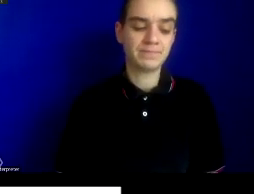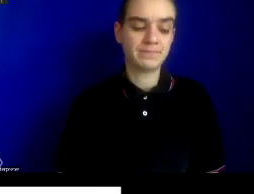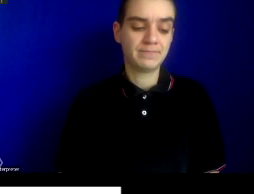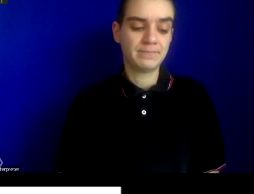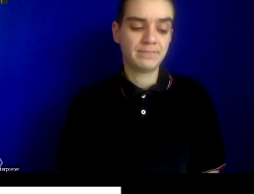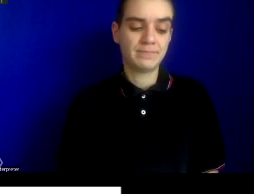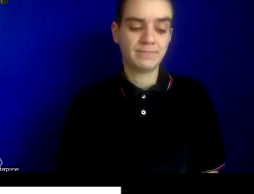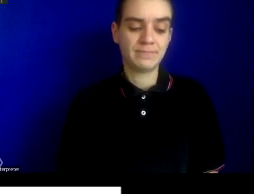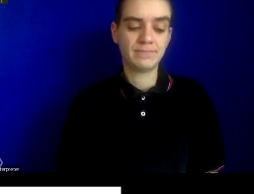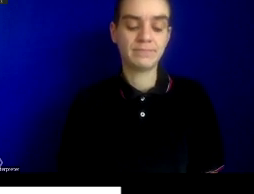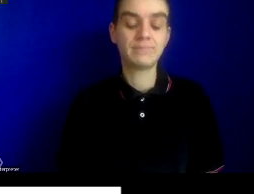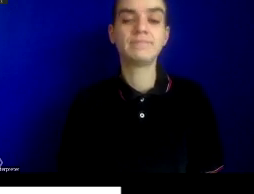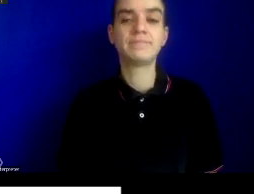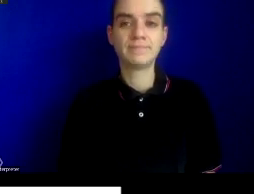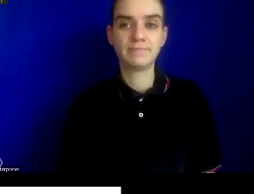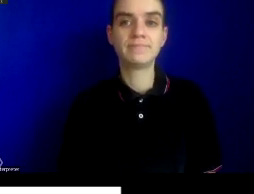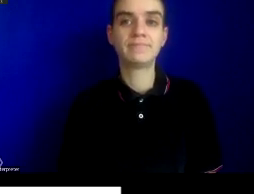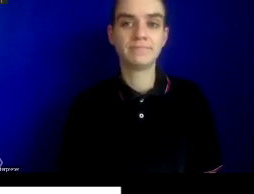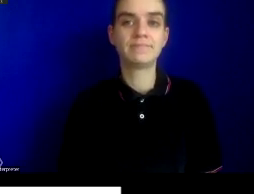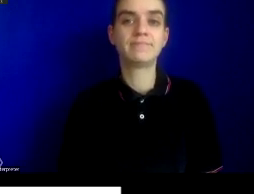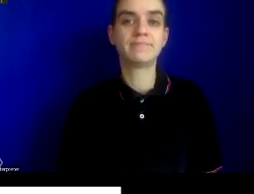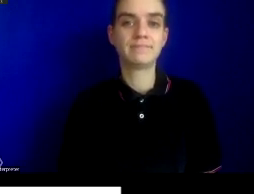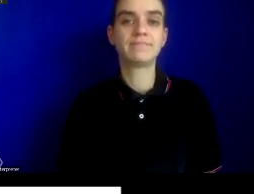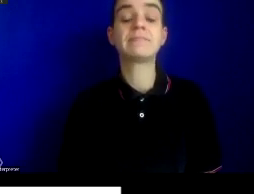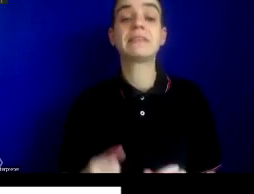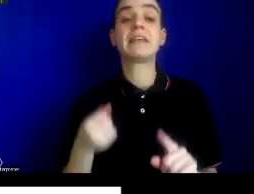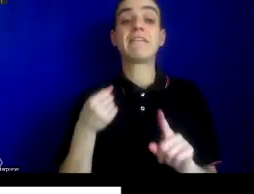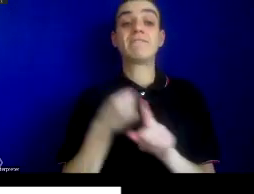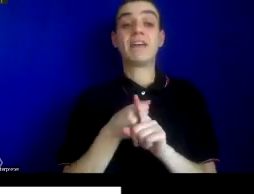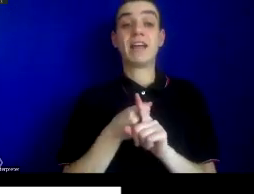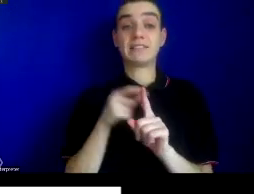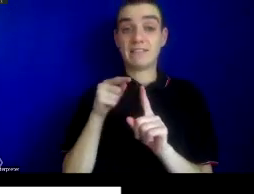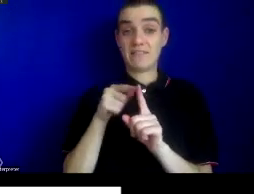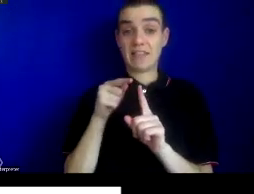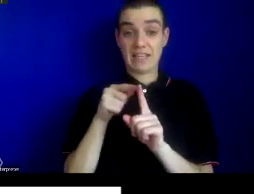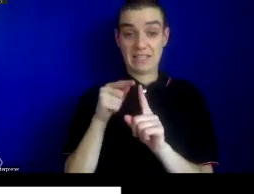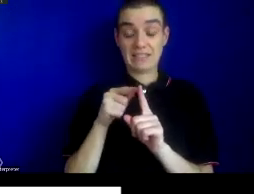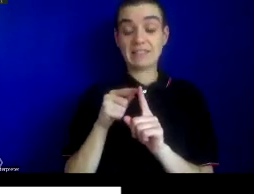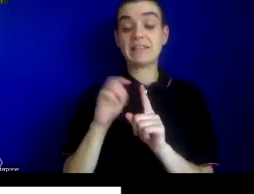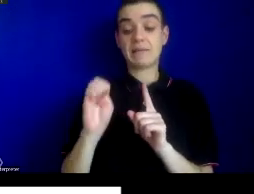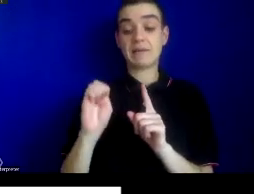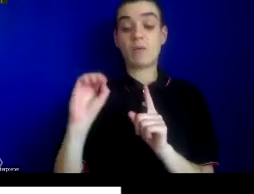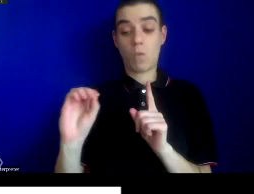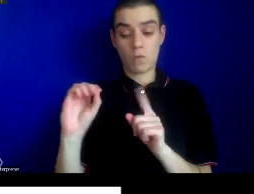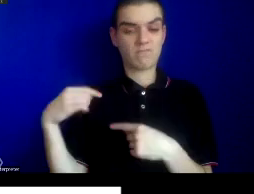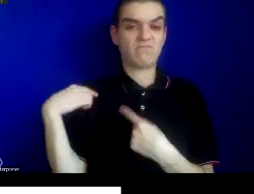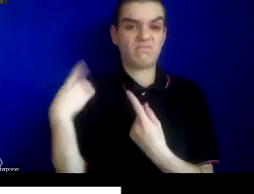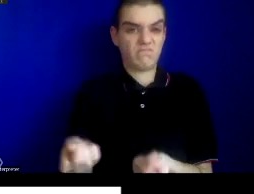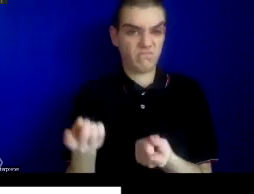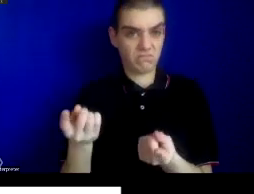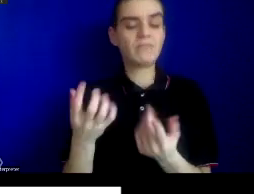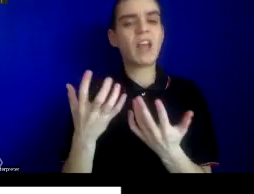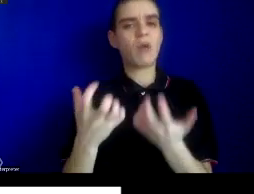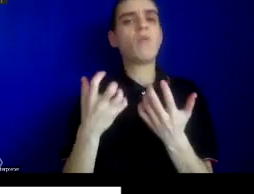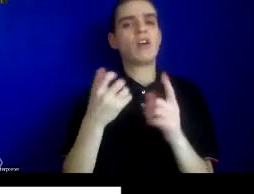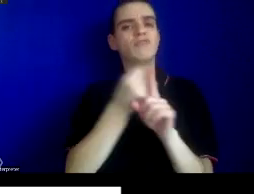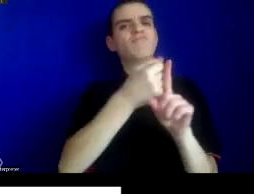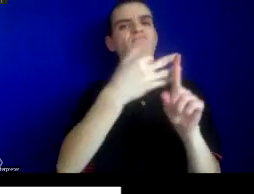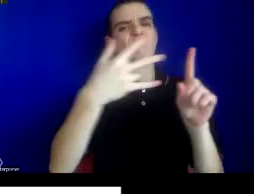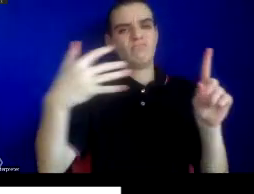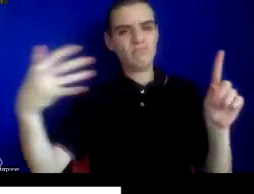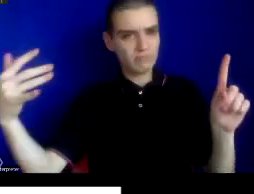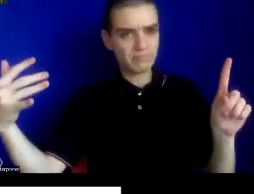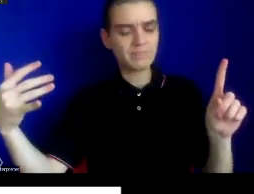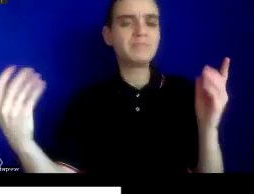Dr. the effects of this epidemic orientalism through time, I want to trace out a little bit